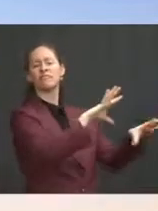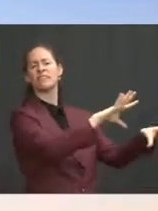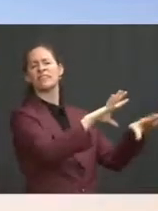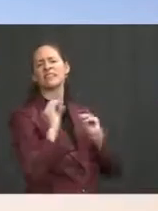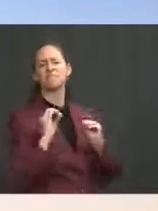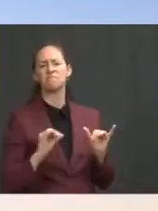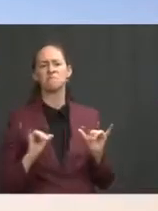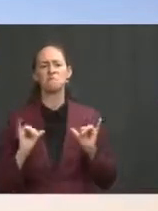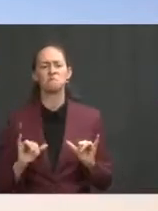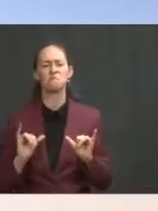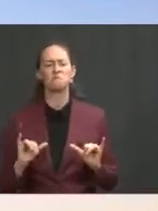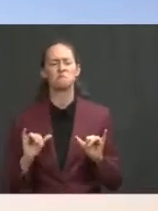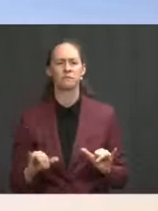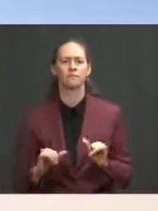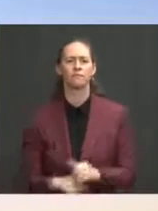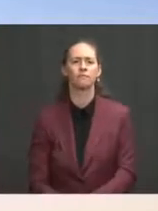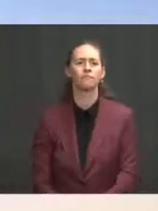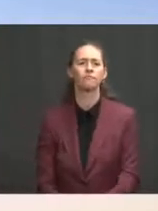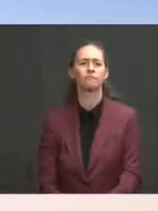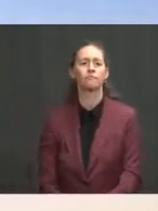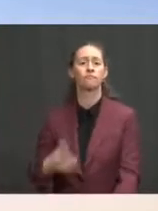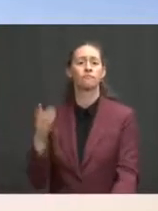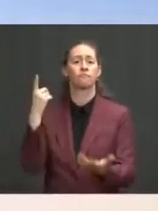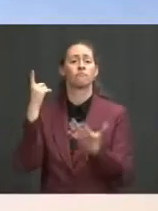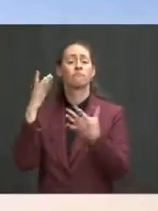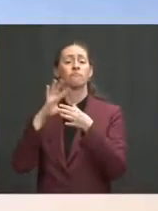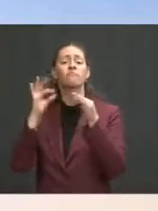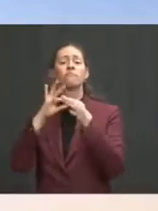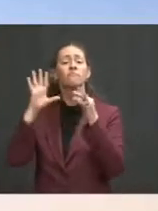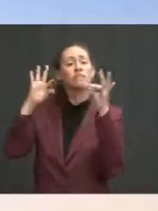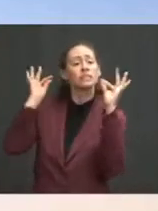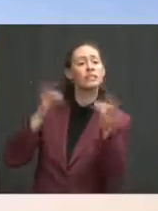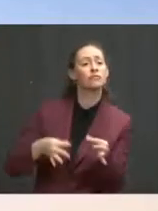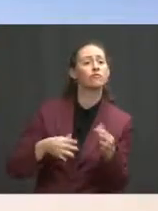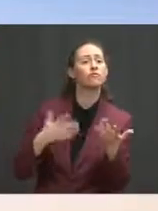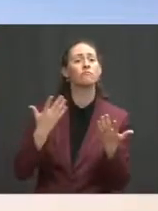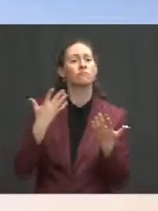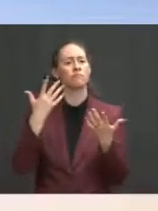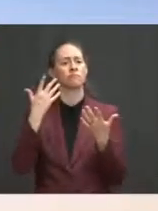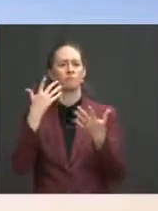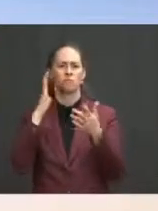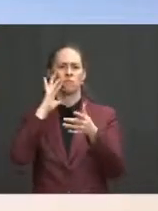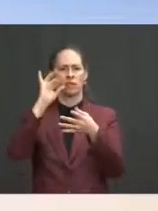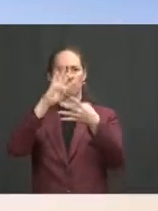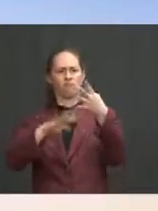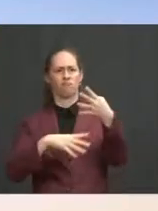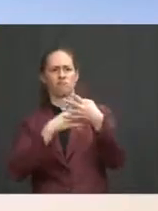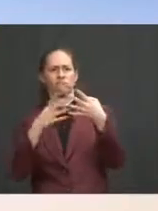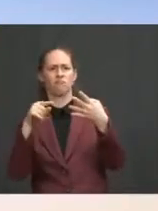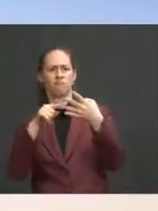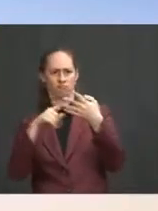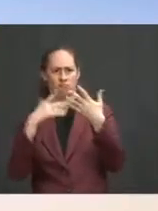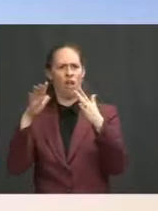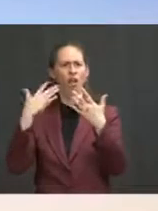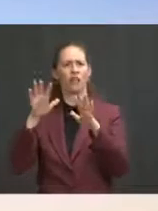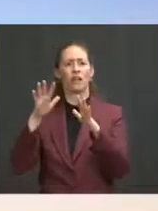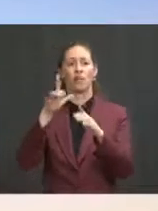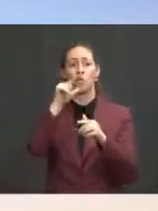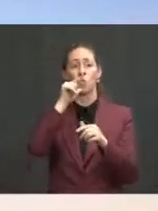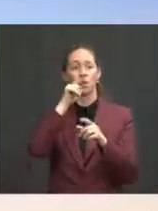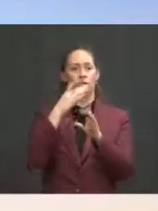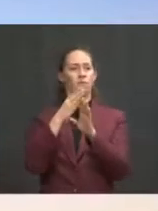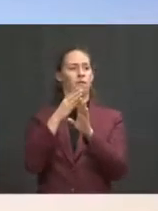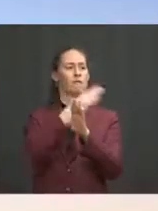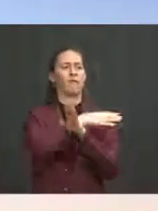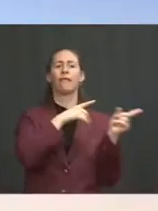the announcement about our decision, it was in part based on a timeline that was committed to by the prior administration of May 1st. And if we kept our